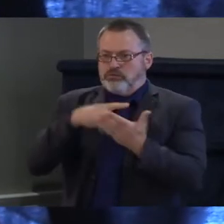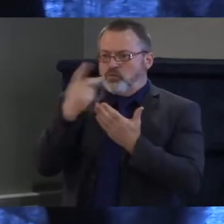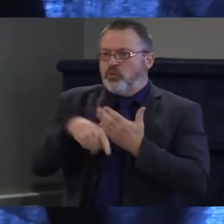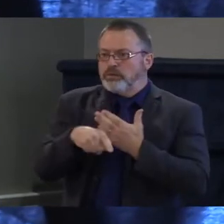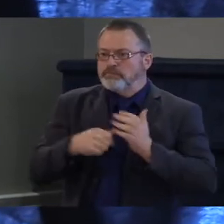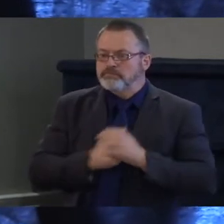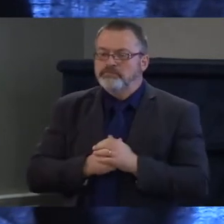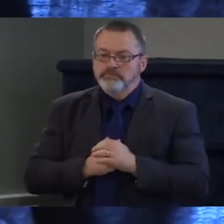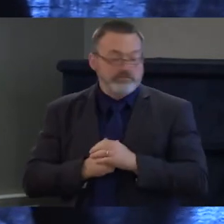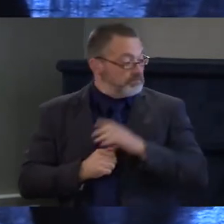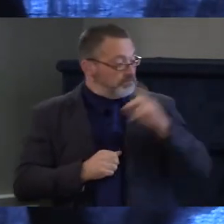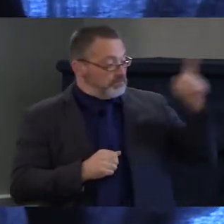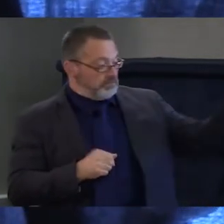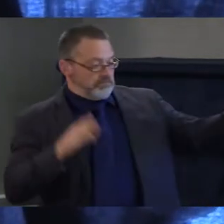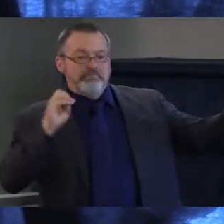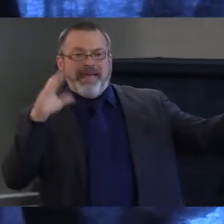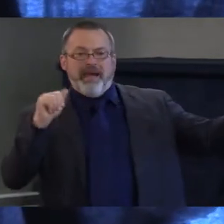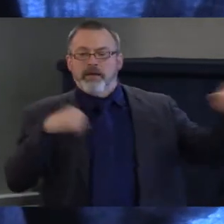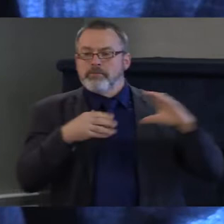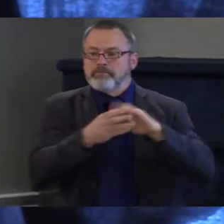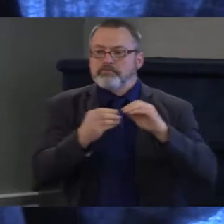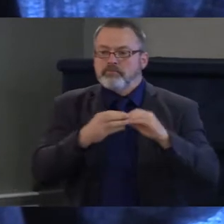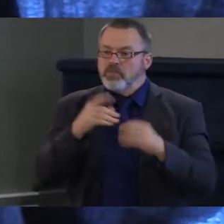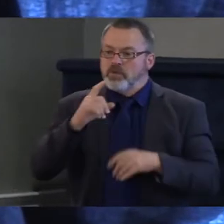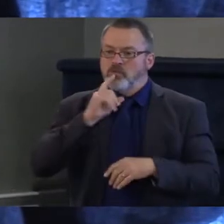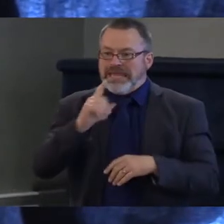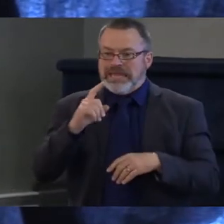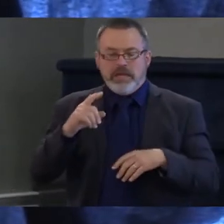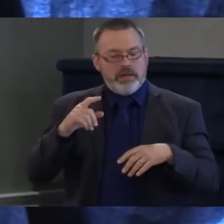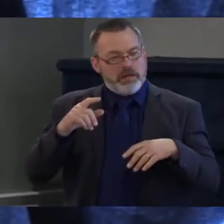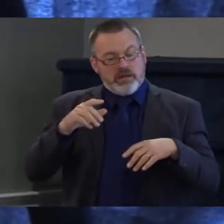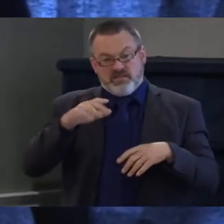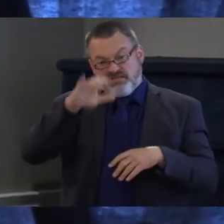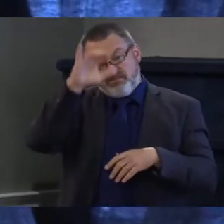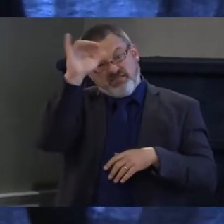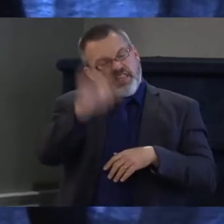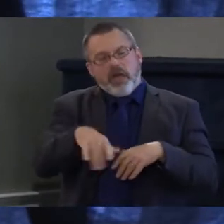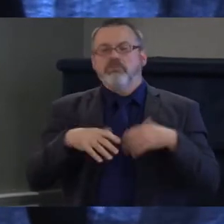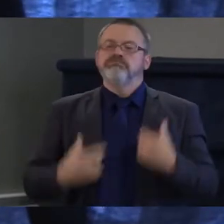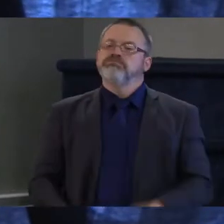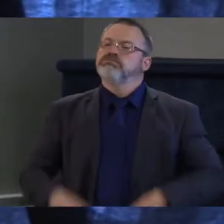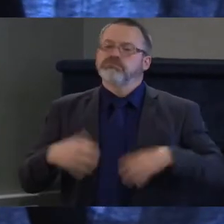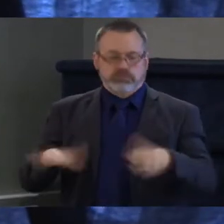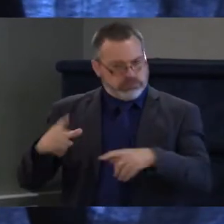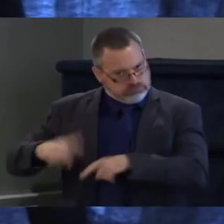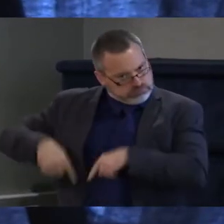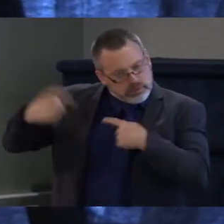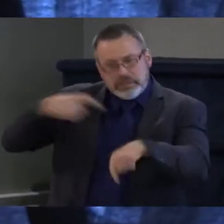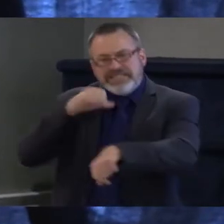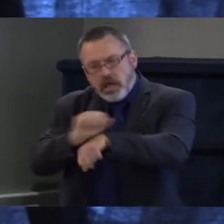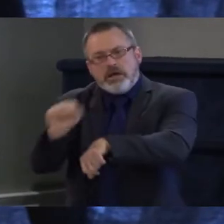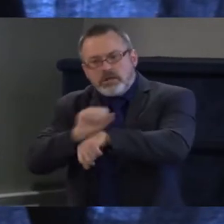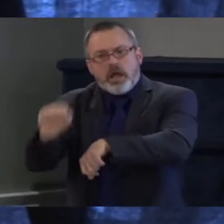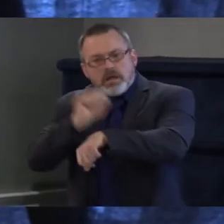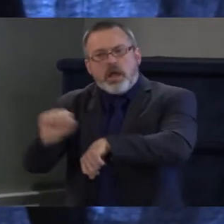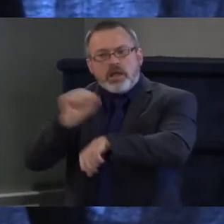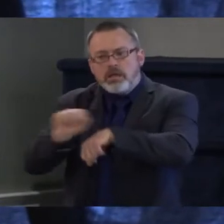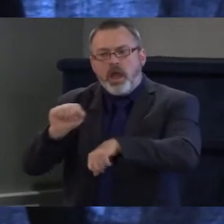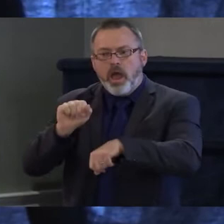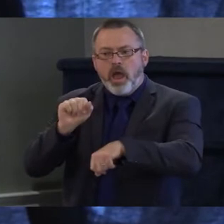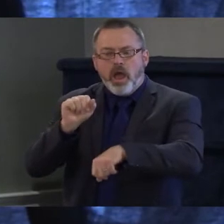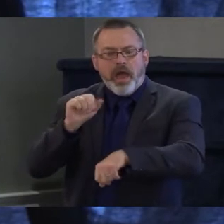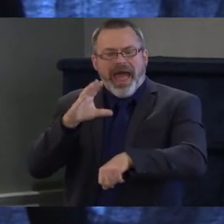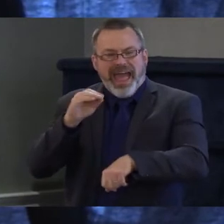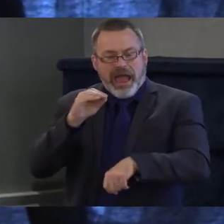really, really frustrating that we haven't made more progress because everyone deserves to have